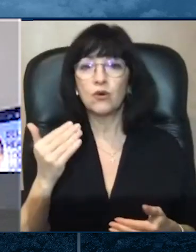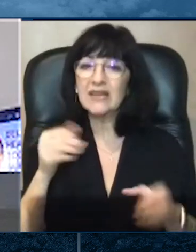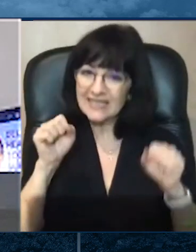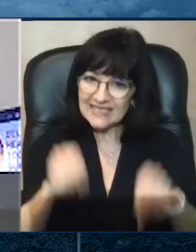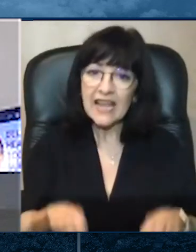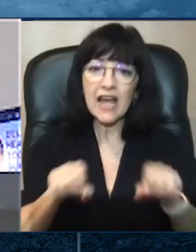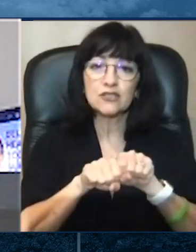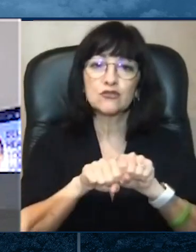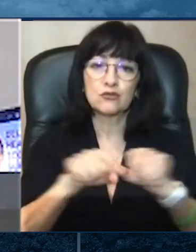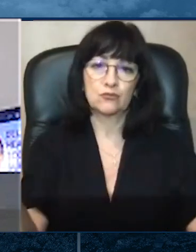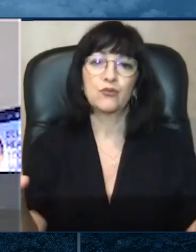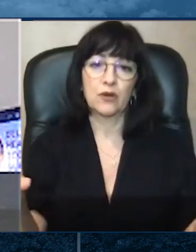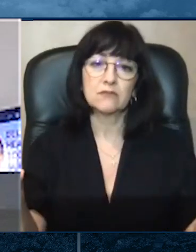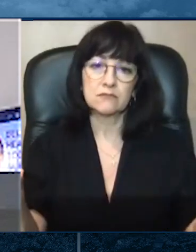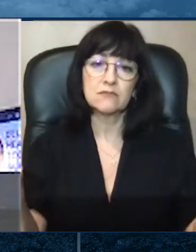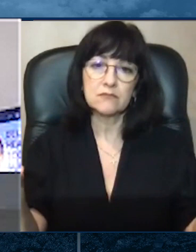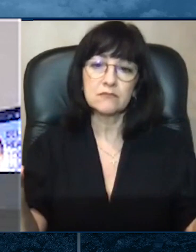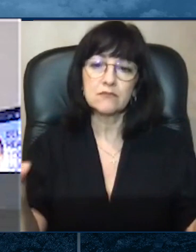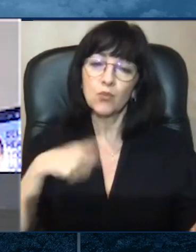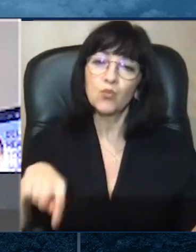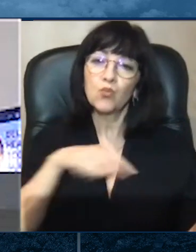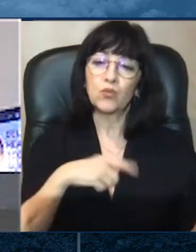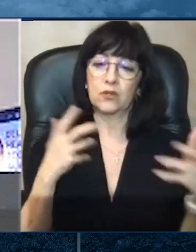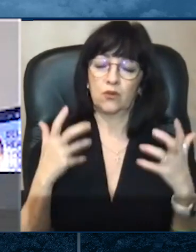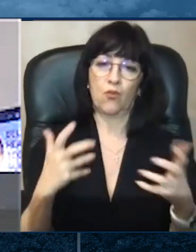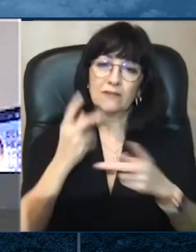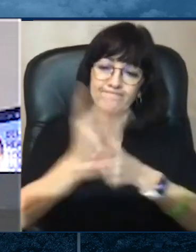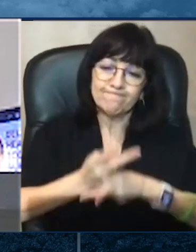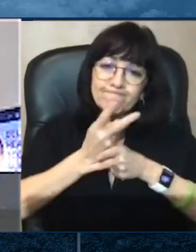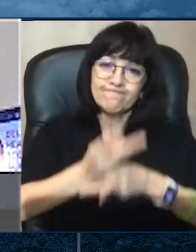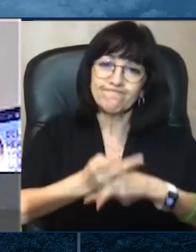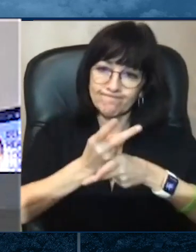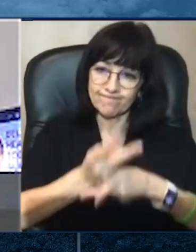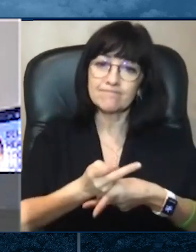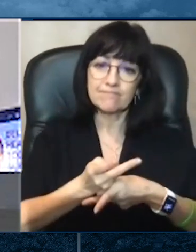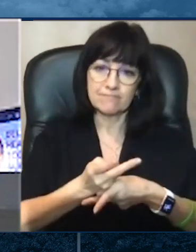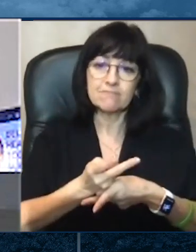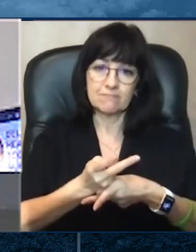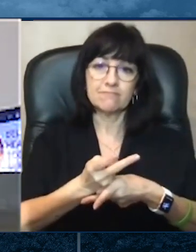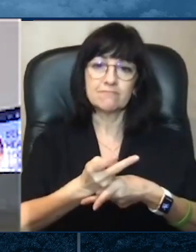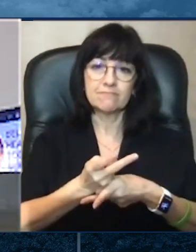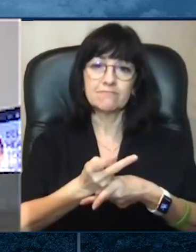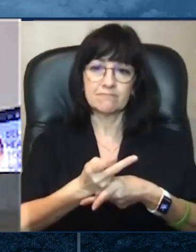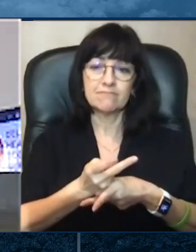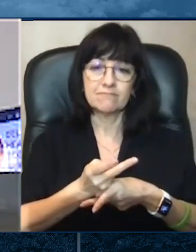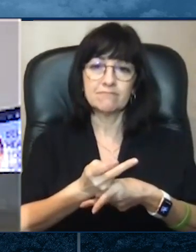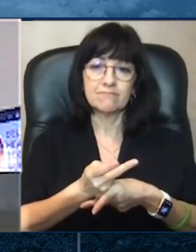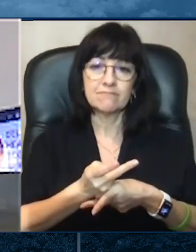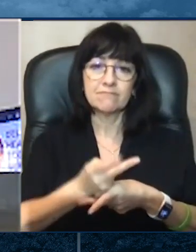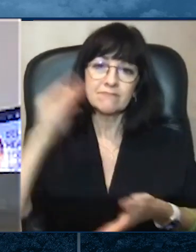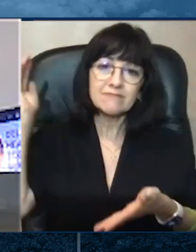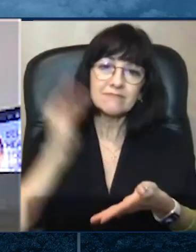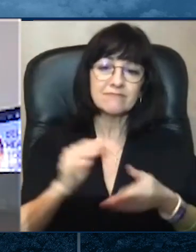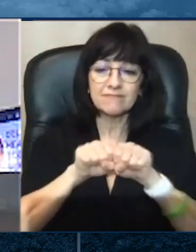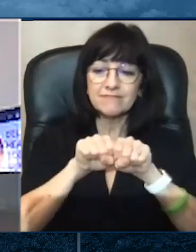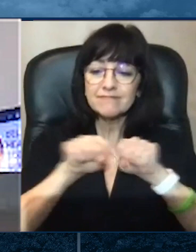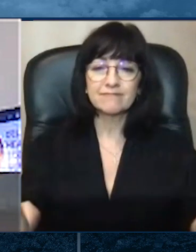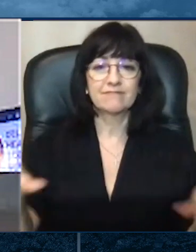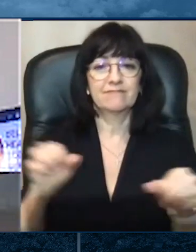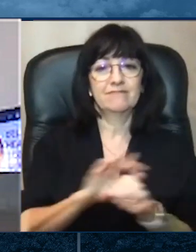we already do have COVID-19. That is why we must end unnecessary contact with others,